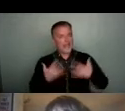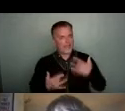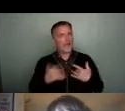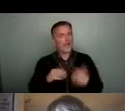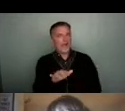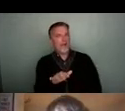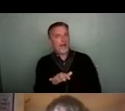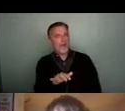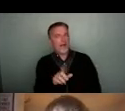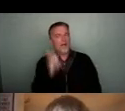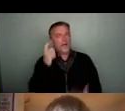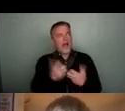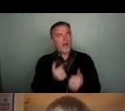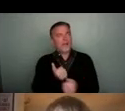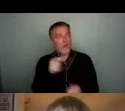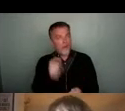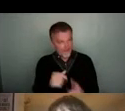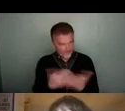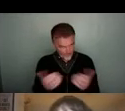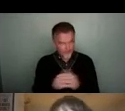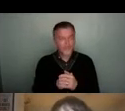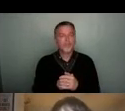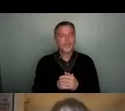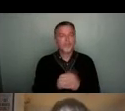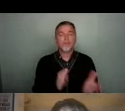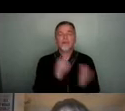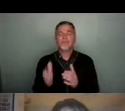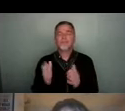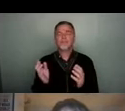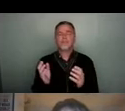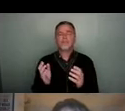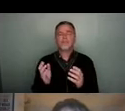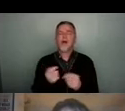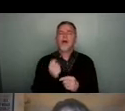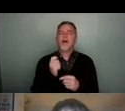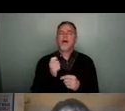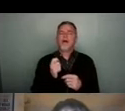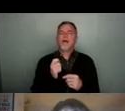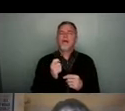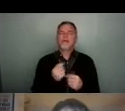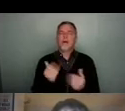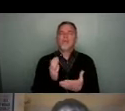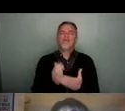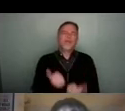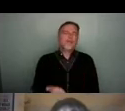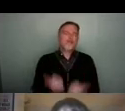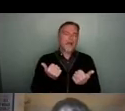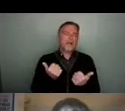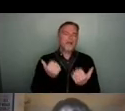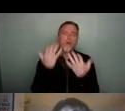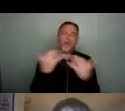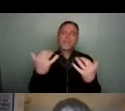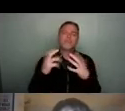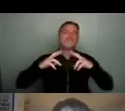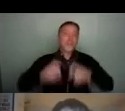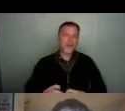be thinking about how we can support. And then finally, we had some really great audience research